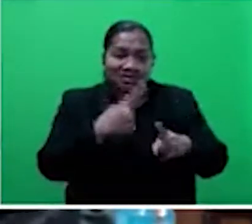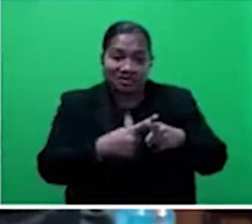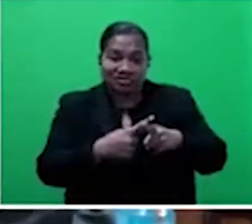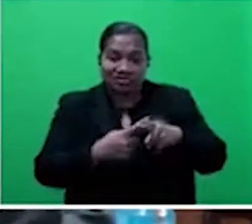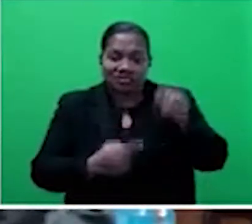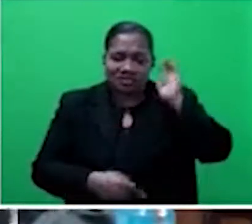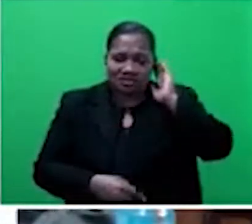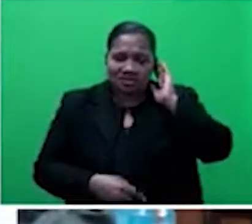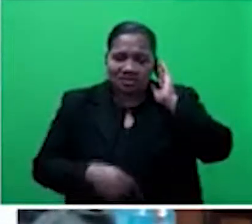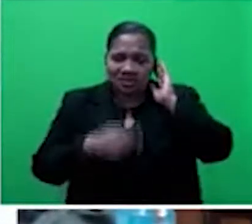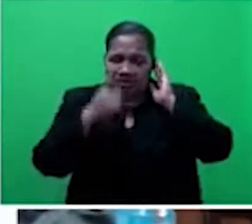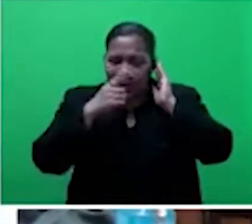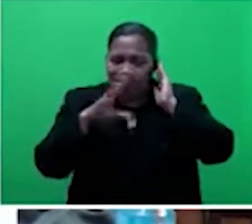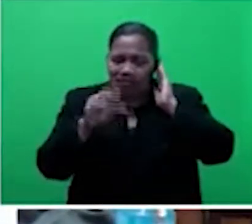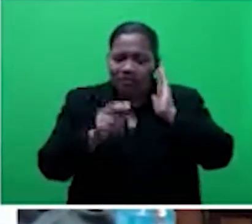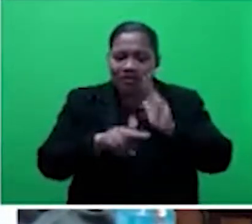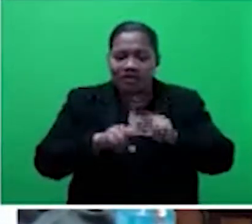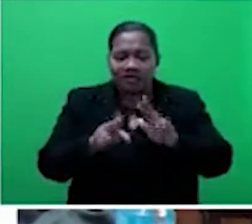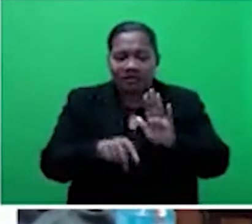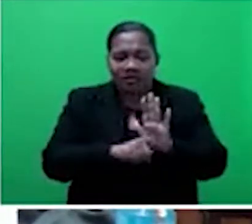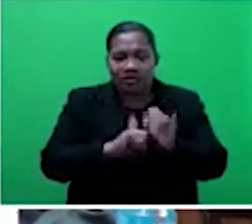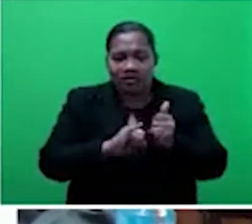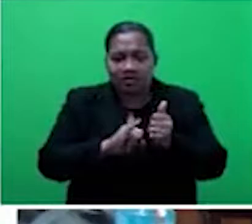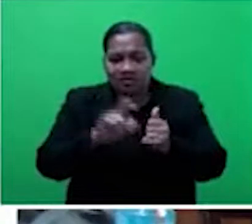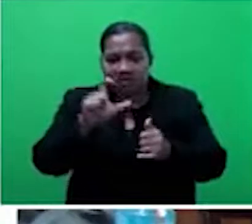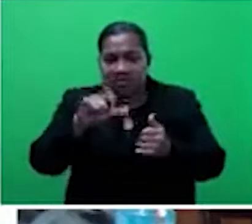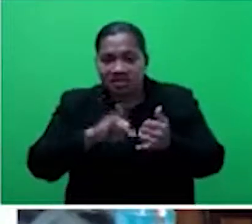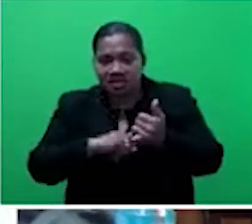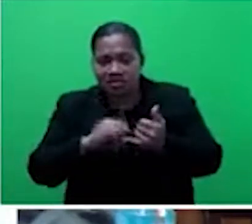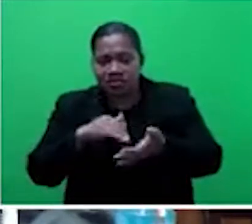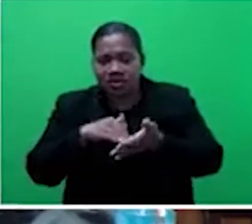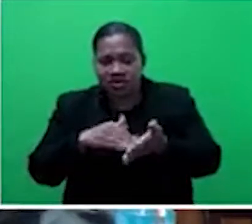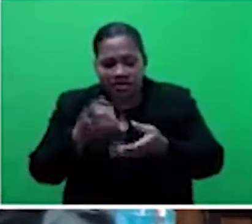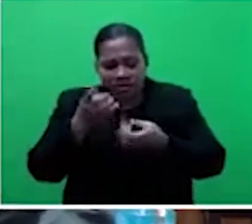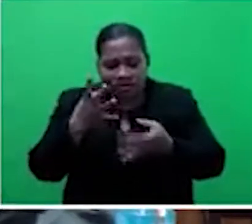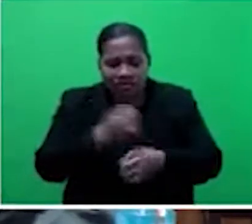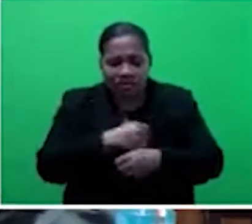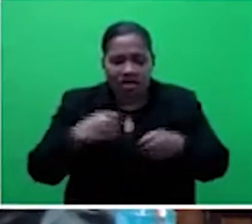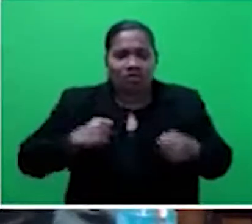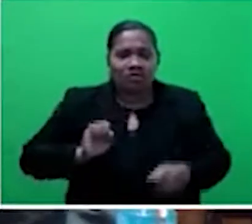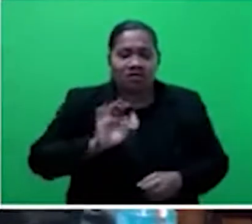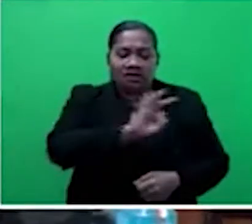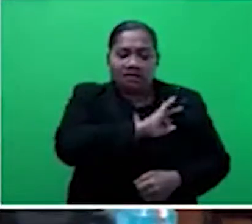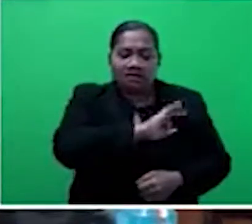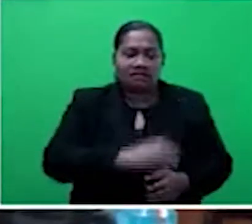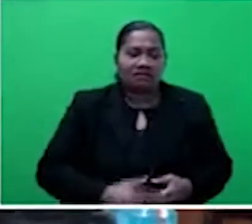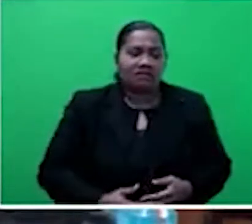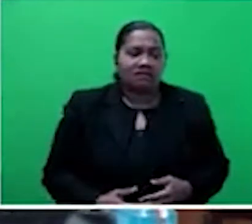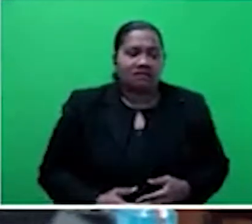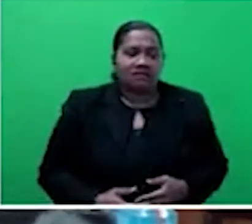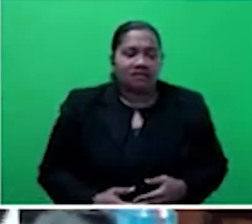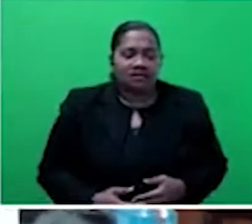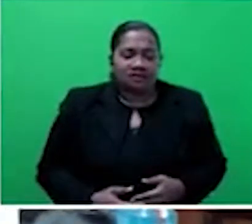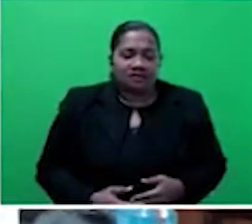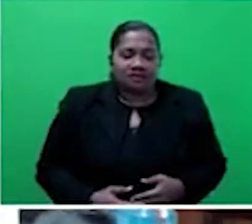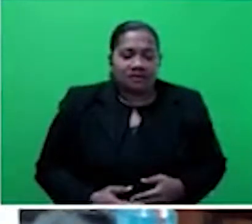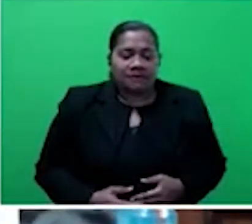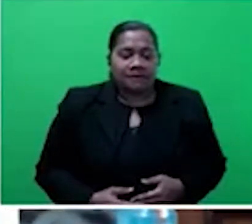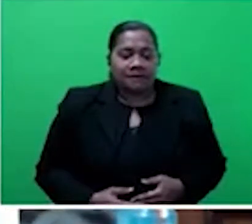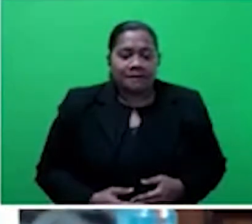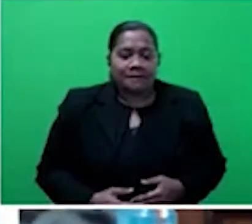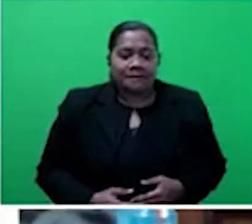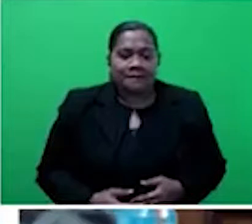People from FRCS were obviously helping inform our staff who may have left under dubious reasons. Mr. Speaker, But